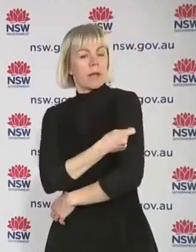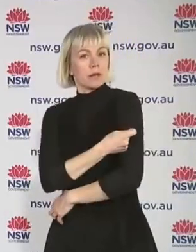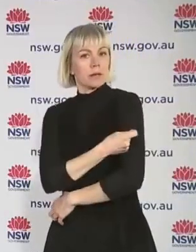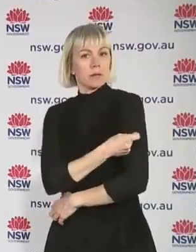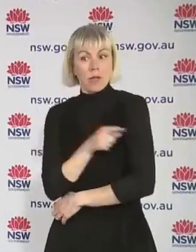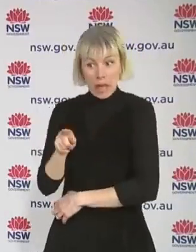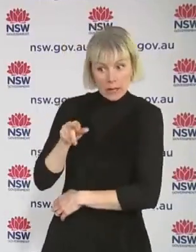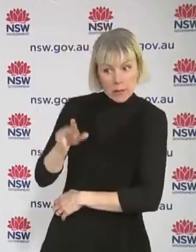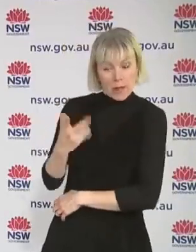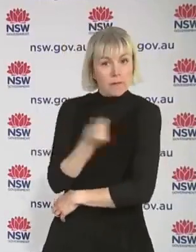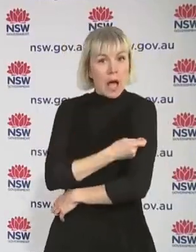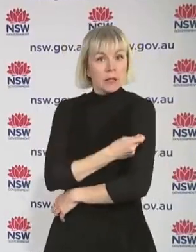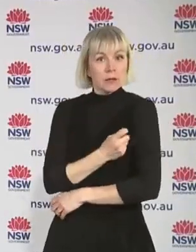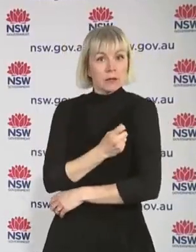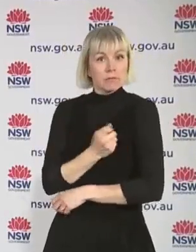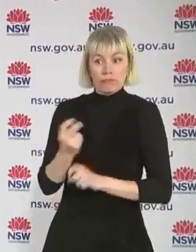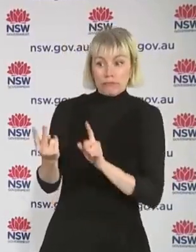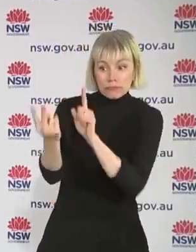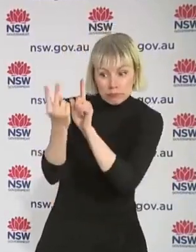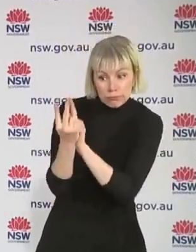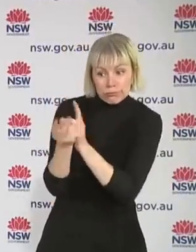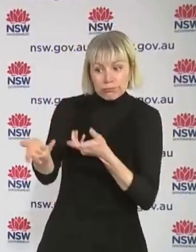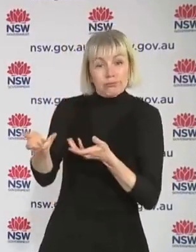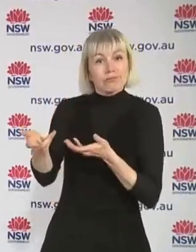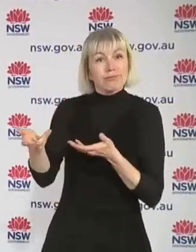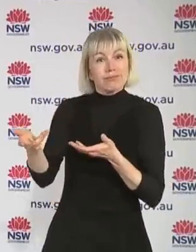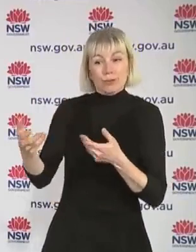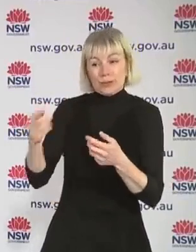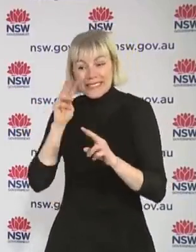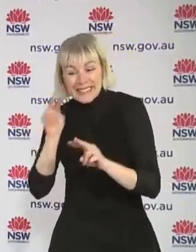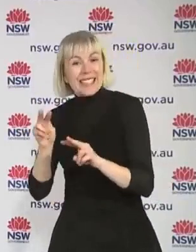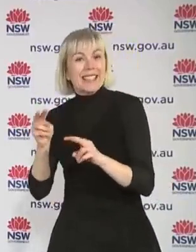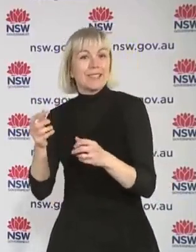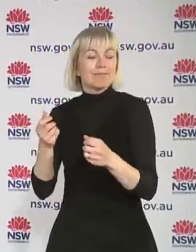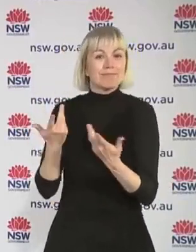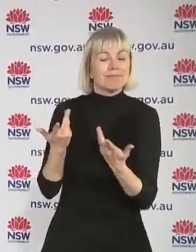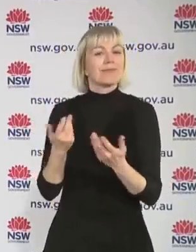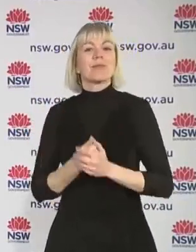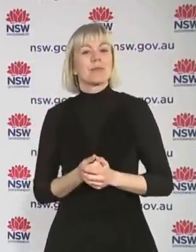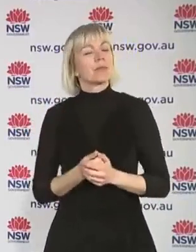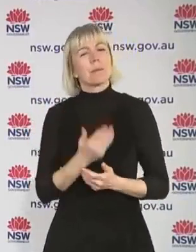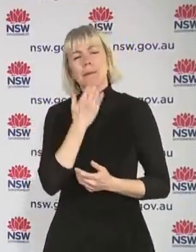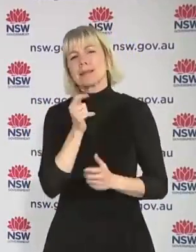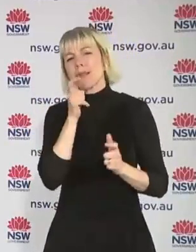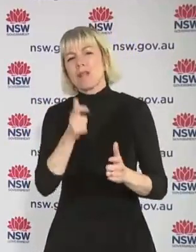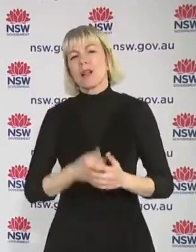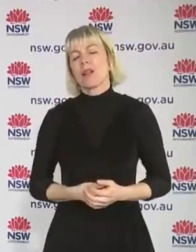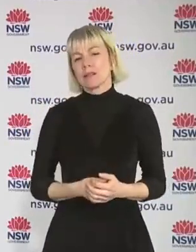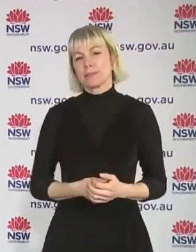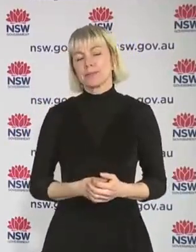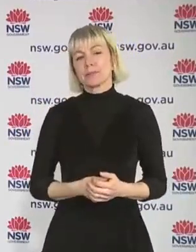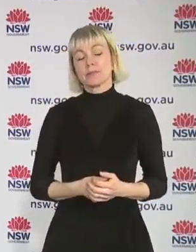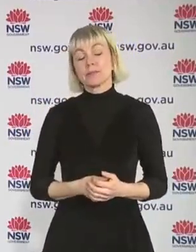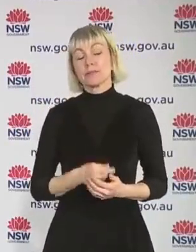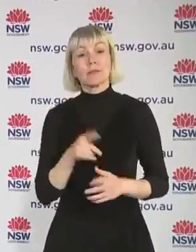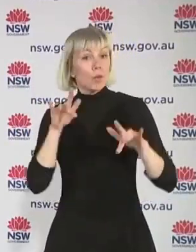all those safety measures are in place. So the strongest message to those that are unvaccinated is you're going to have to wait weeks and weeks and weeks. In fact, you're going to have to wait